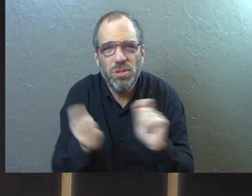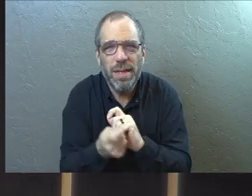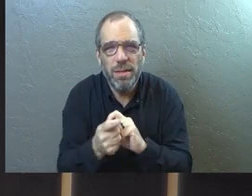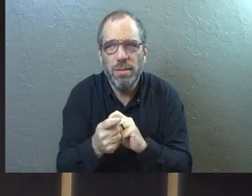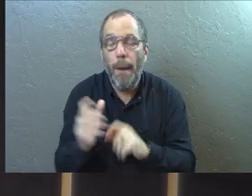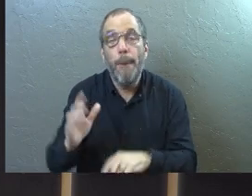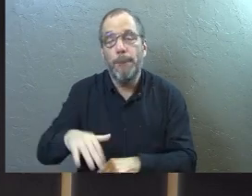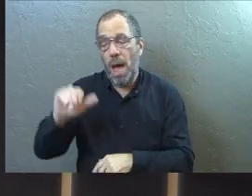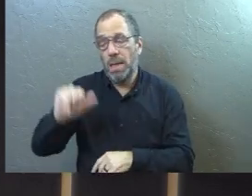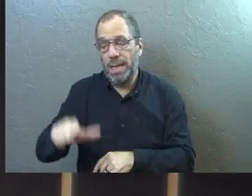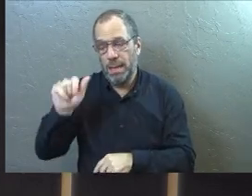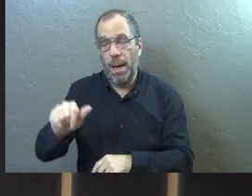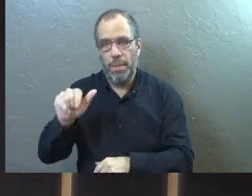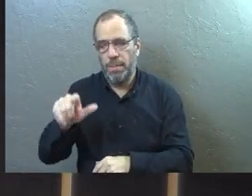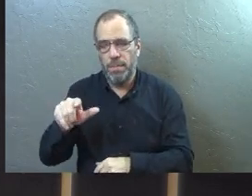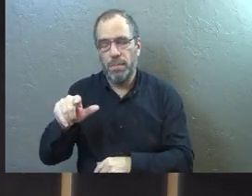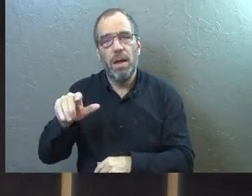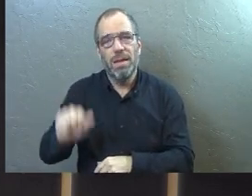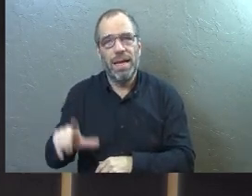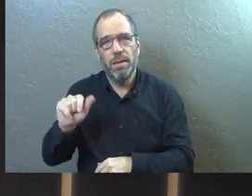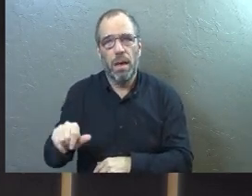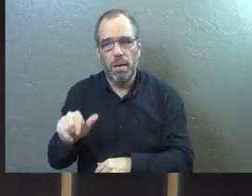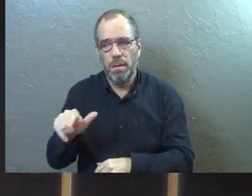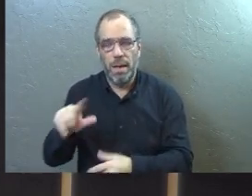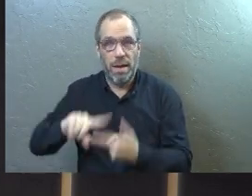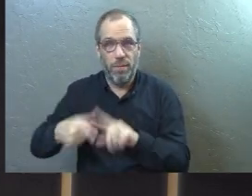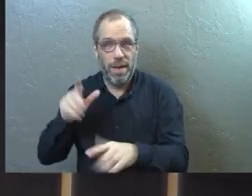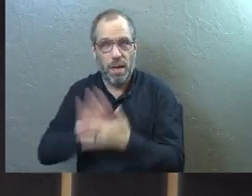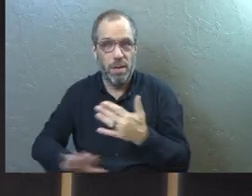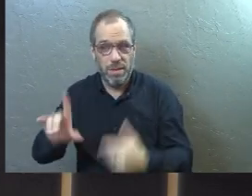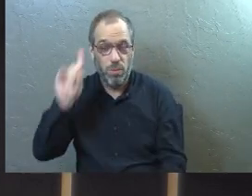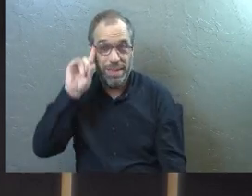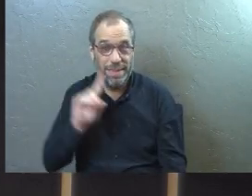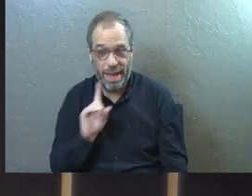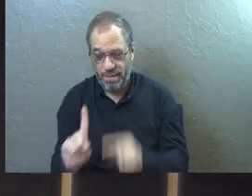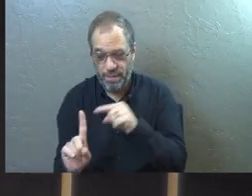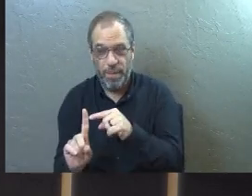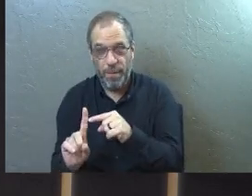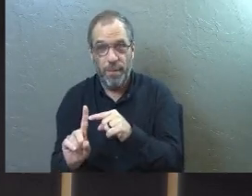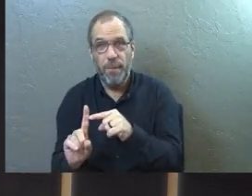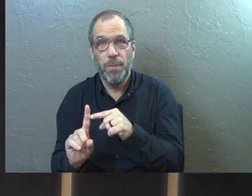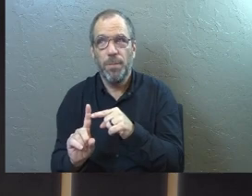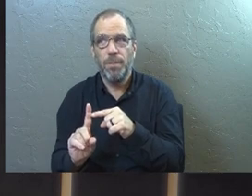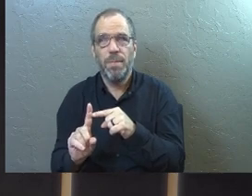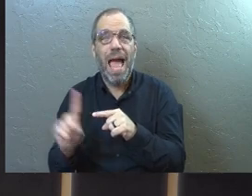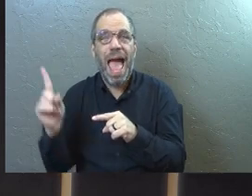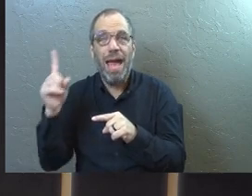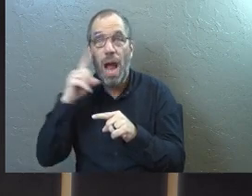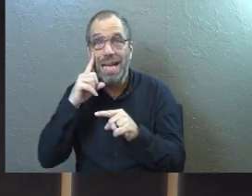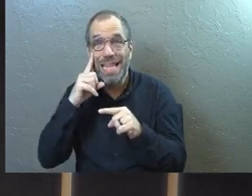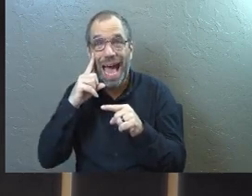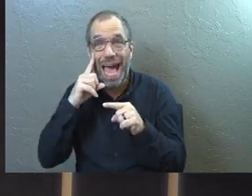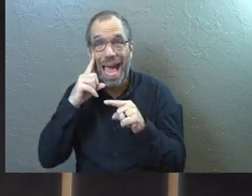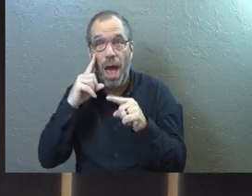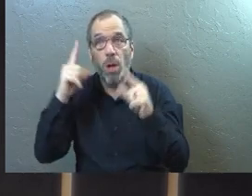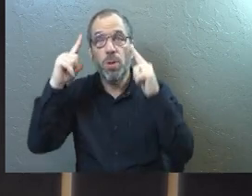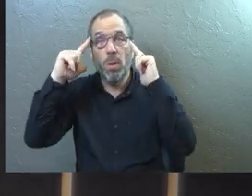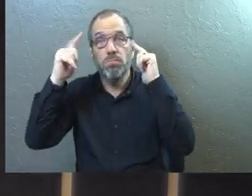Linda had a friend in college and she was deaf. And she was progressively losing her eyesight.